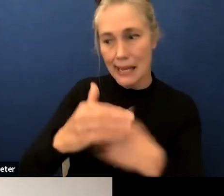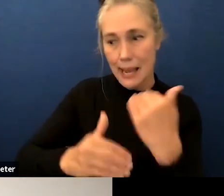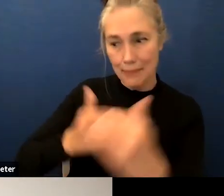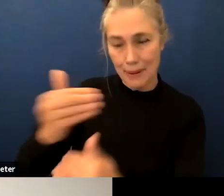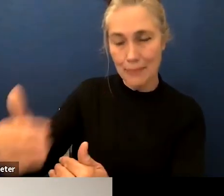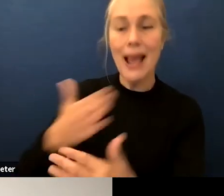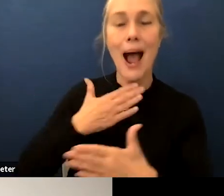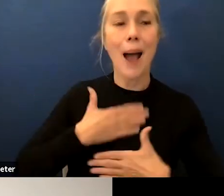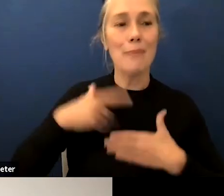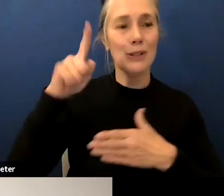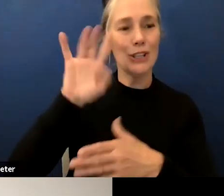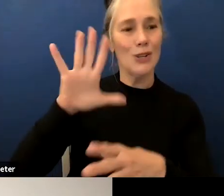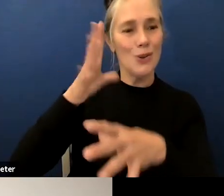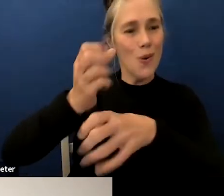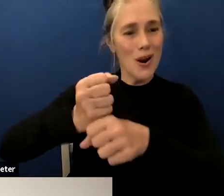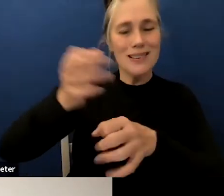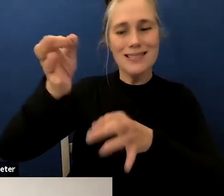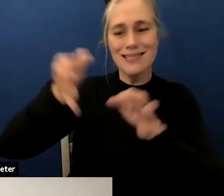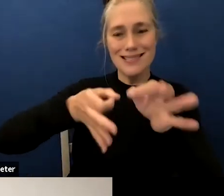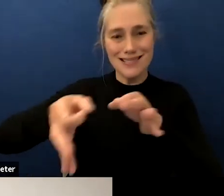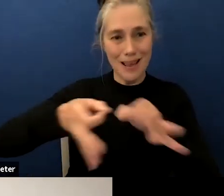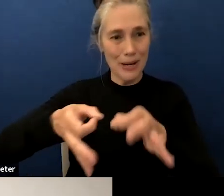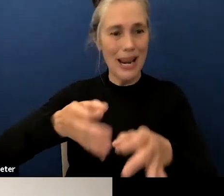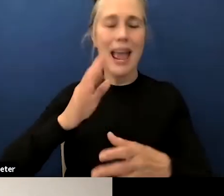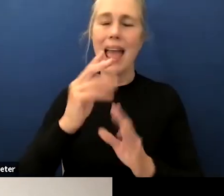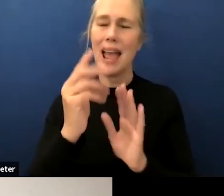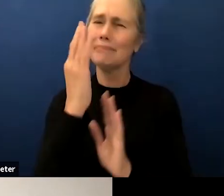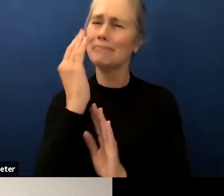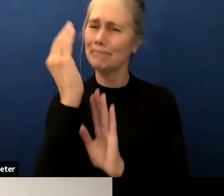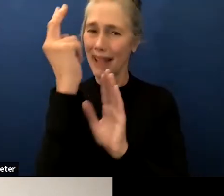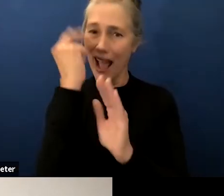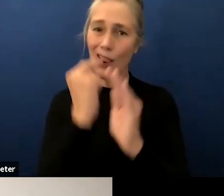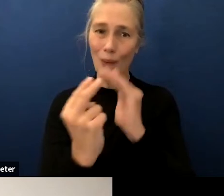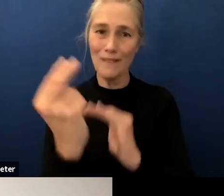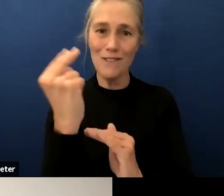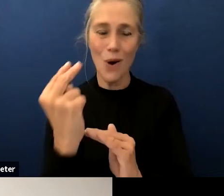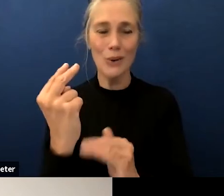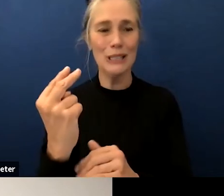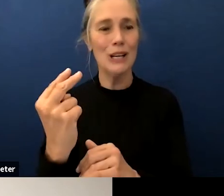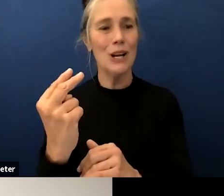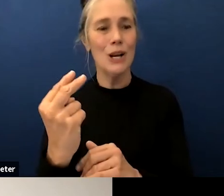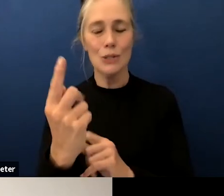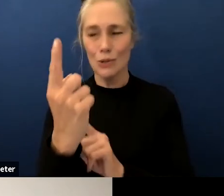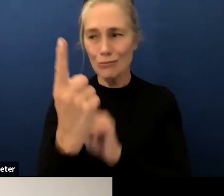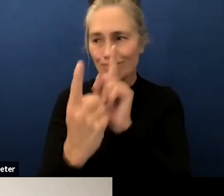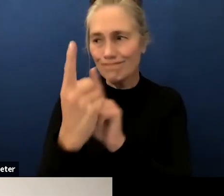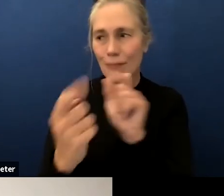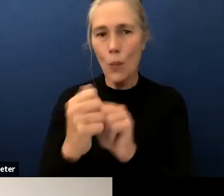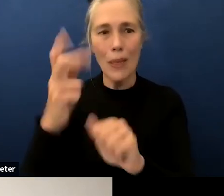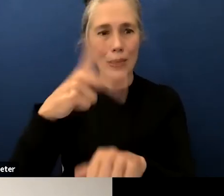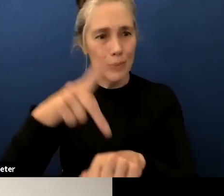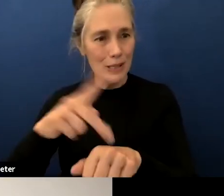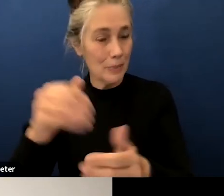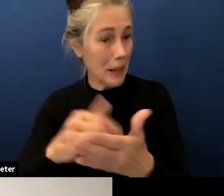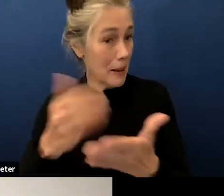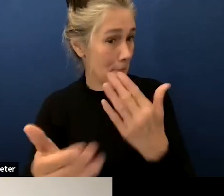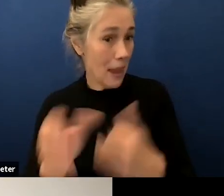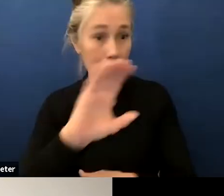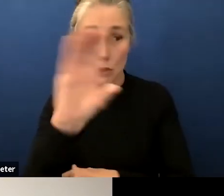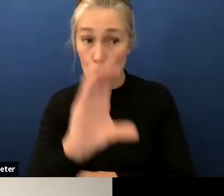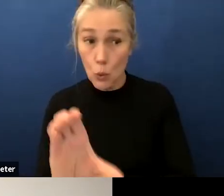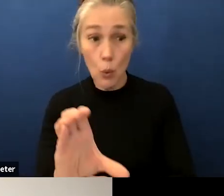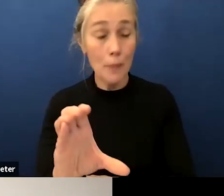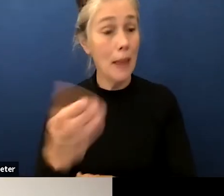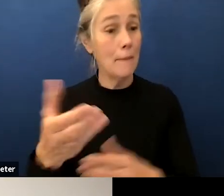forward to to really talking with principals again and i think whether it's on zoom or not that we can find a way either with breakout rooms or